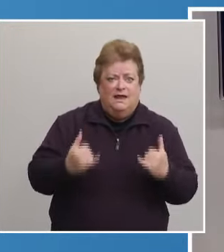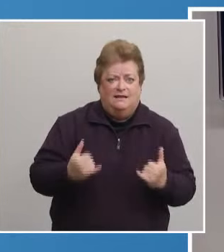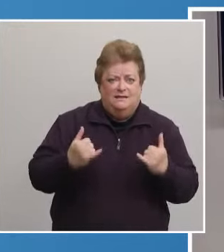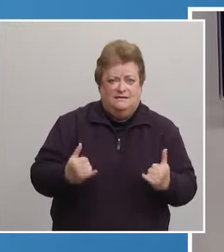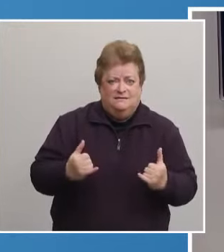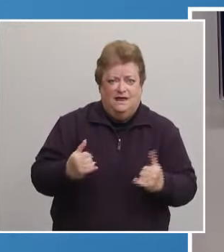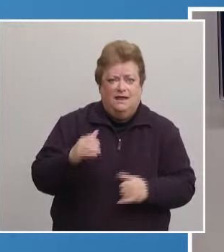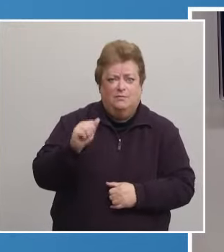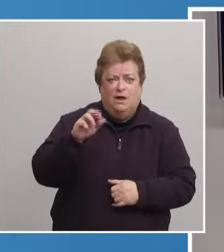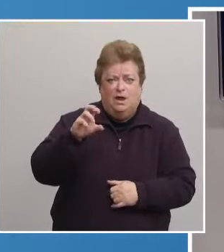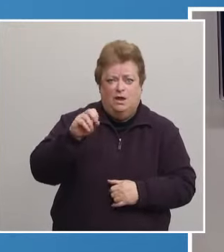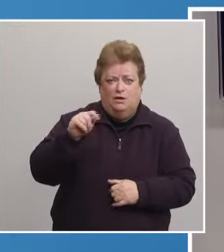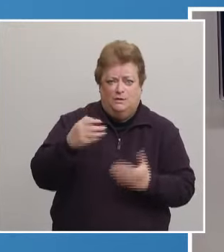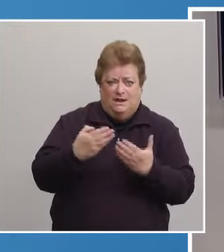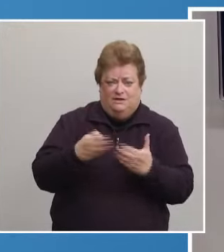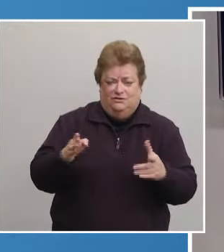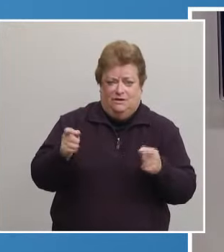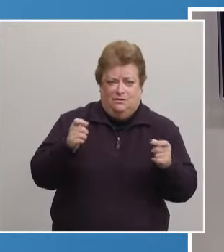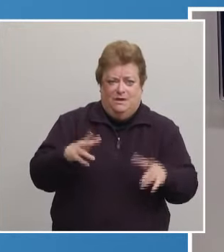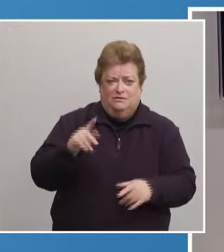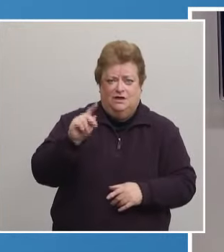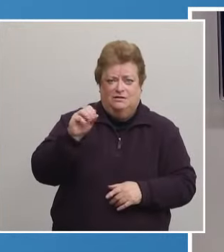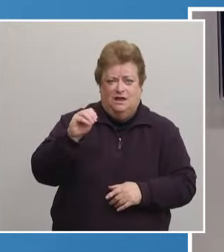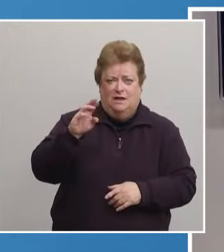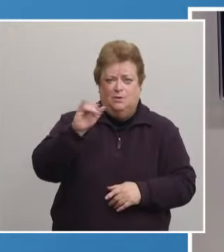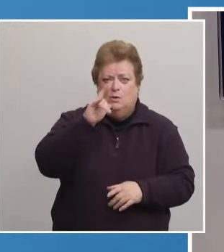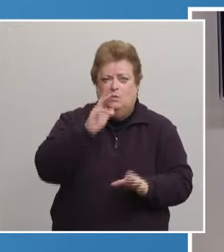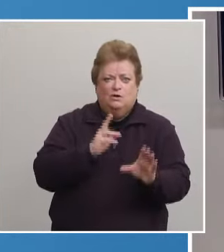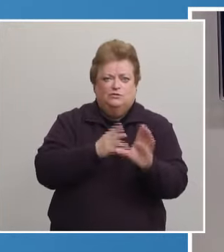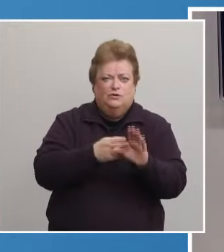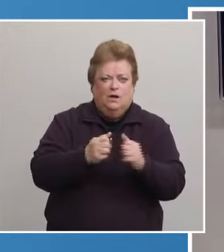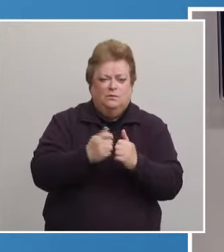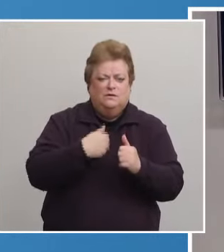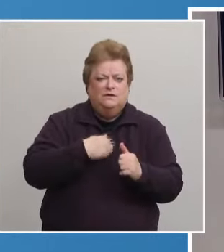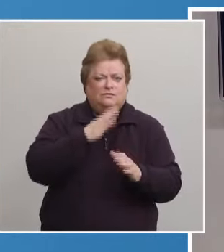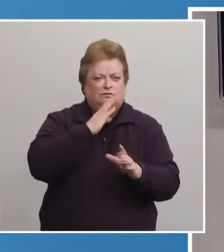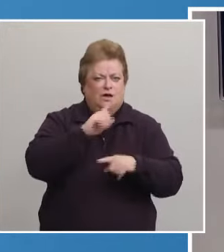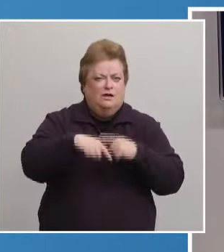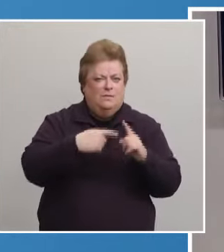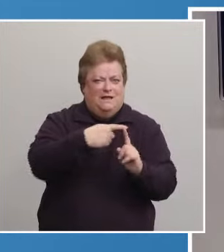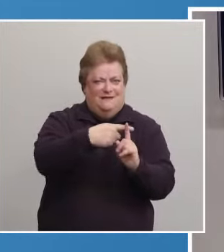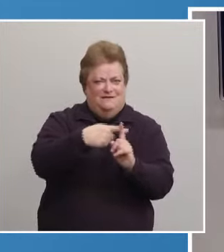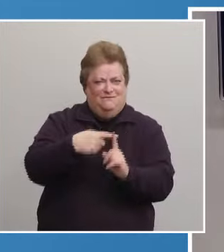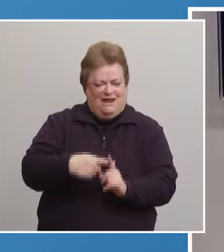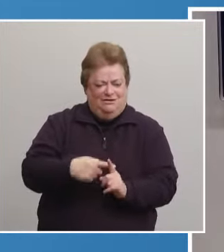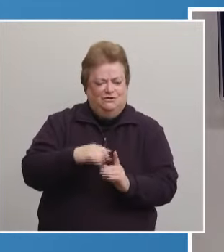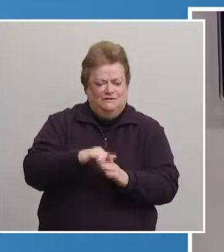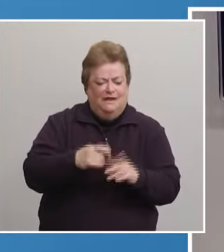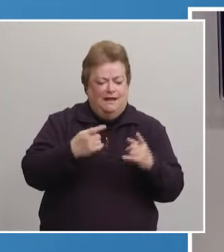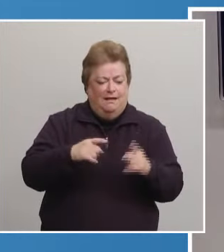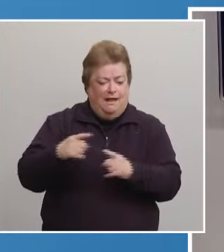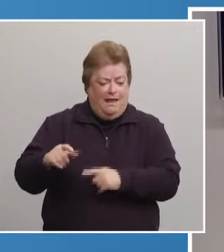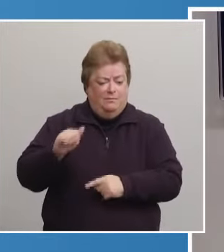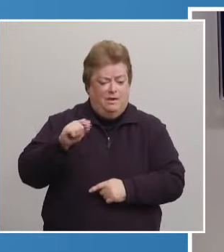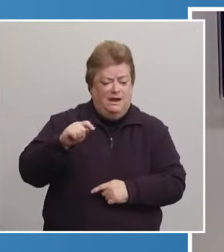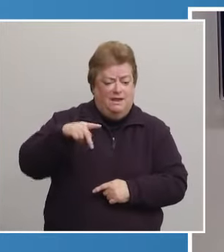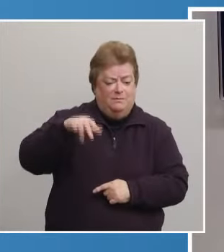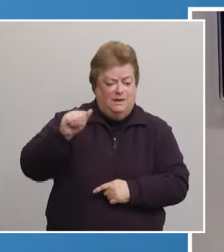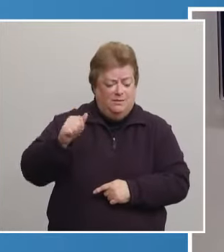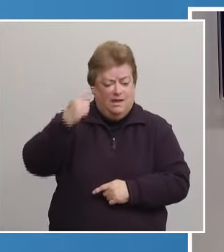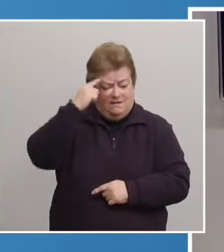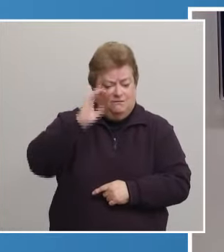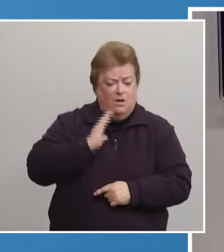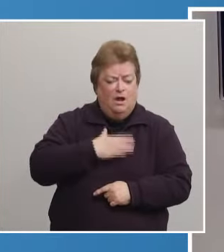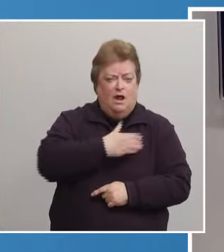Arena General Manager Tom Lorenz is joining us to talk about the advantages the arena provides for those clinics